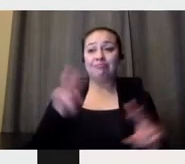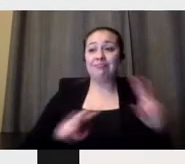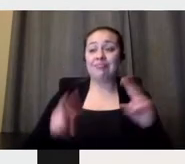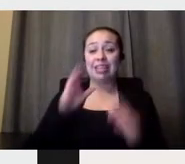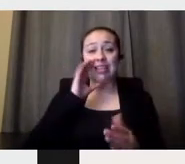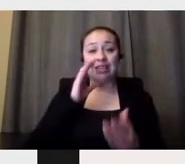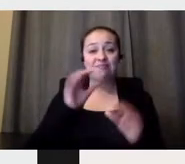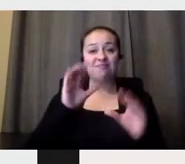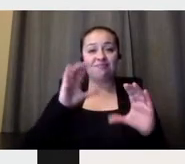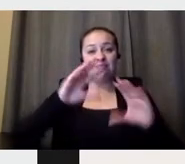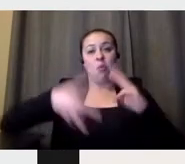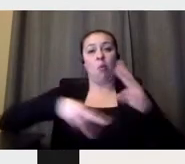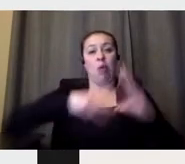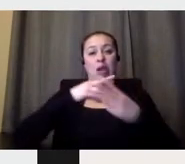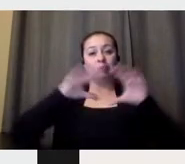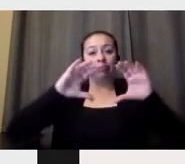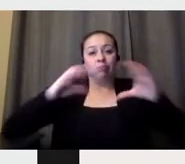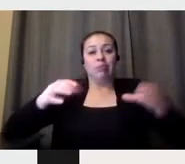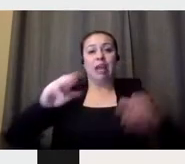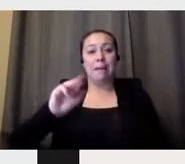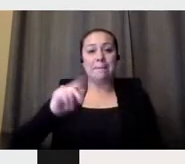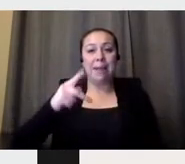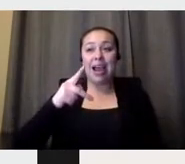the map looks.